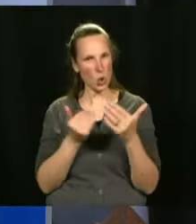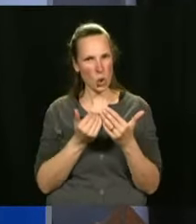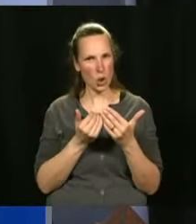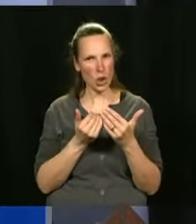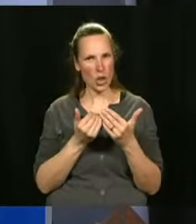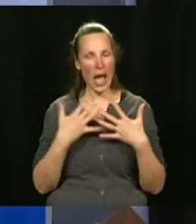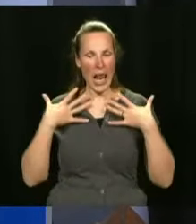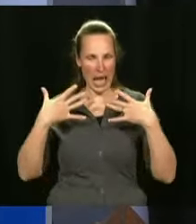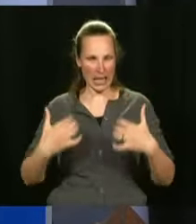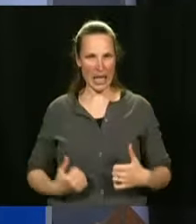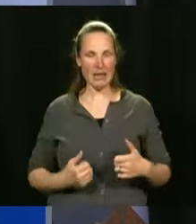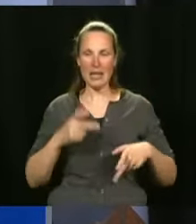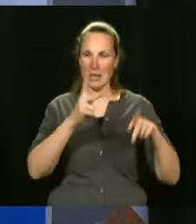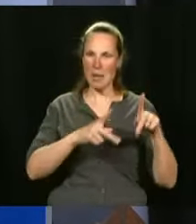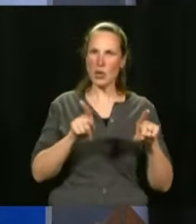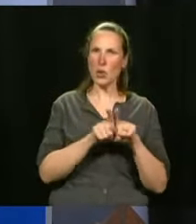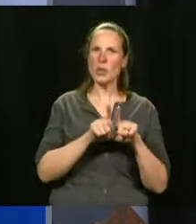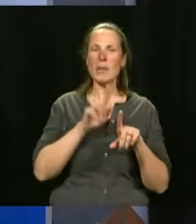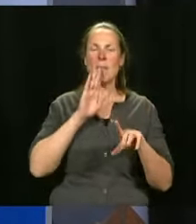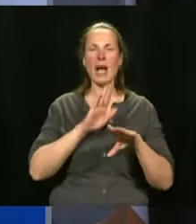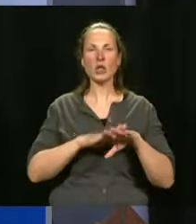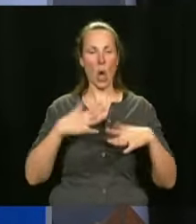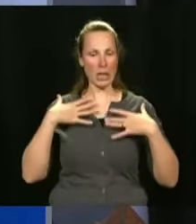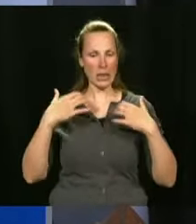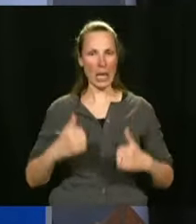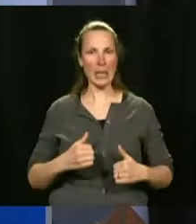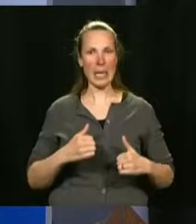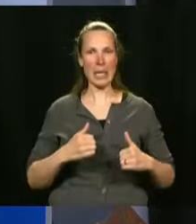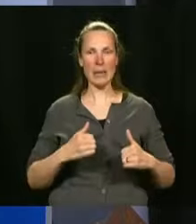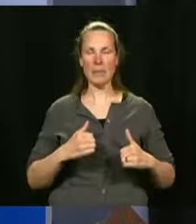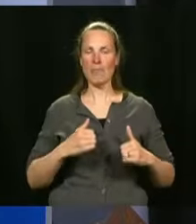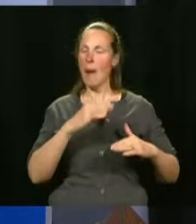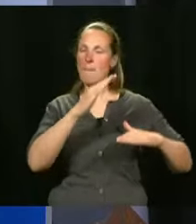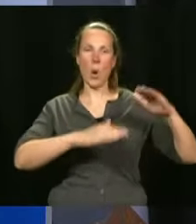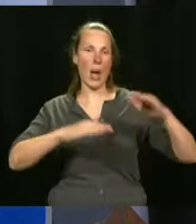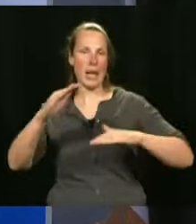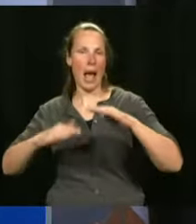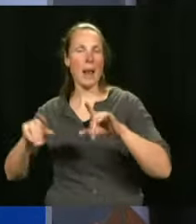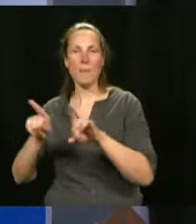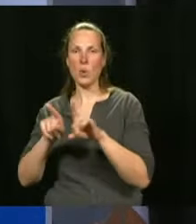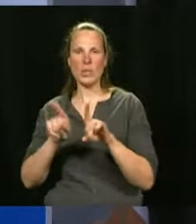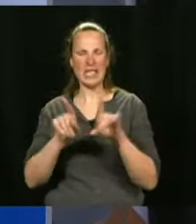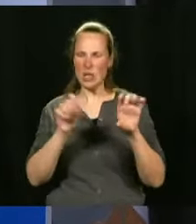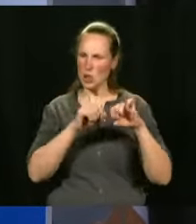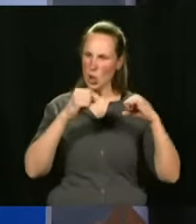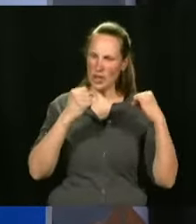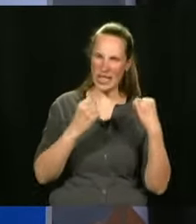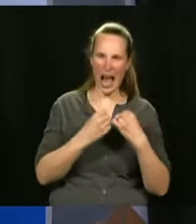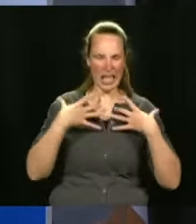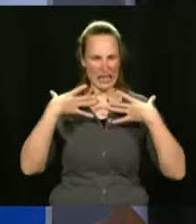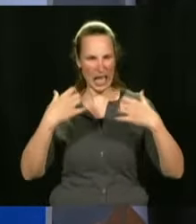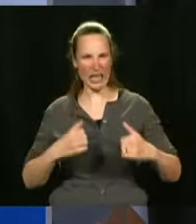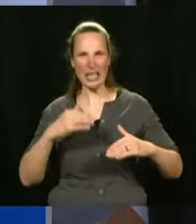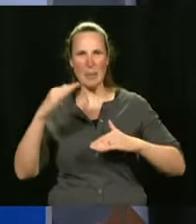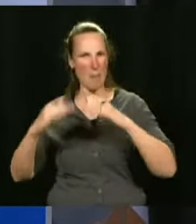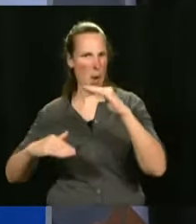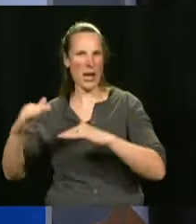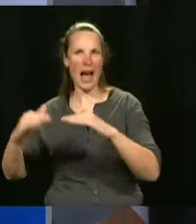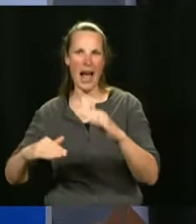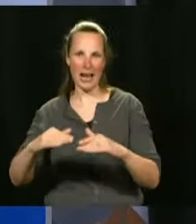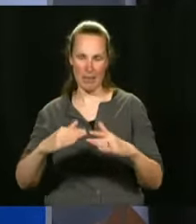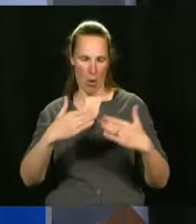determinants for individuals on inequalities in health and social inequalities as well. So that is part